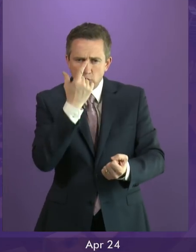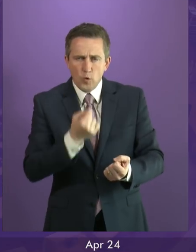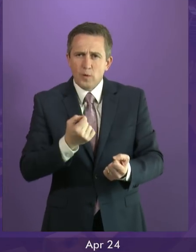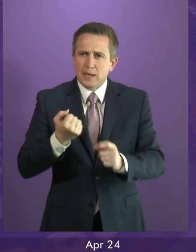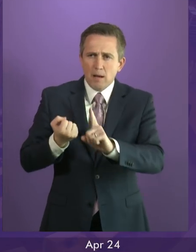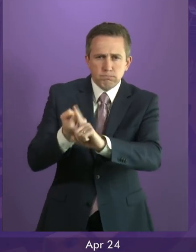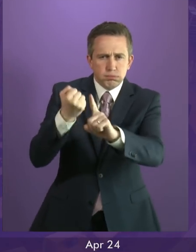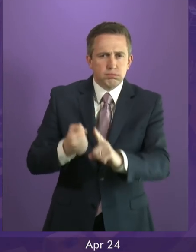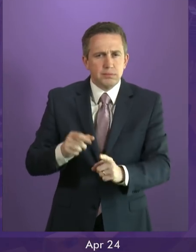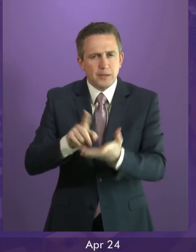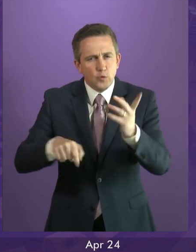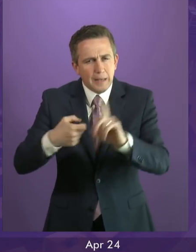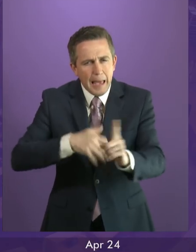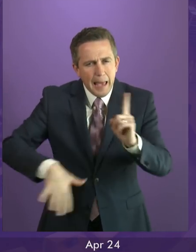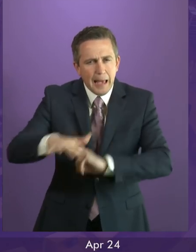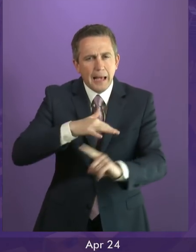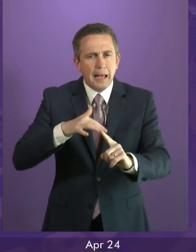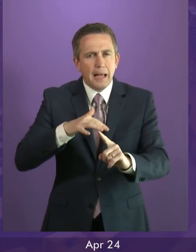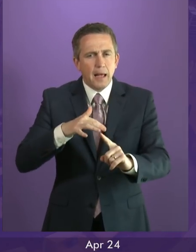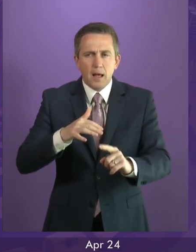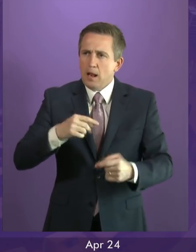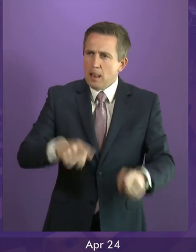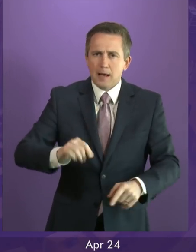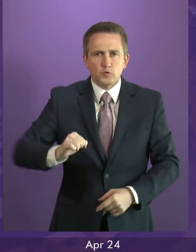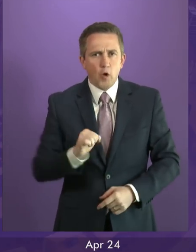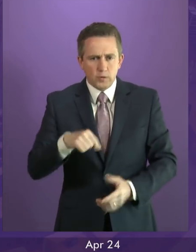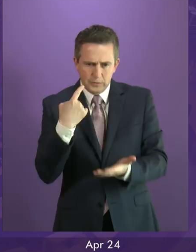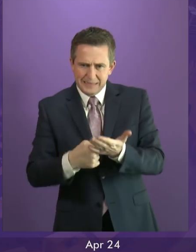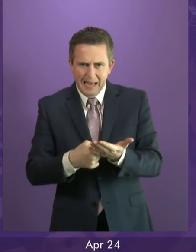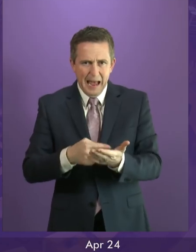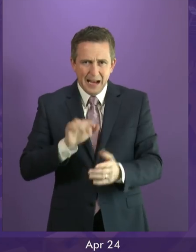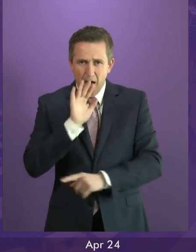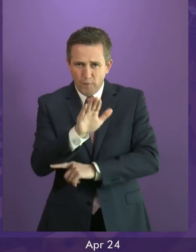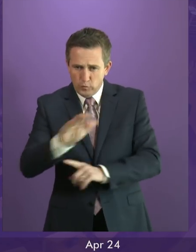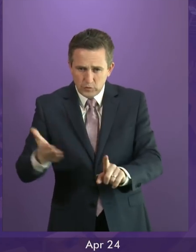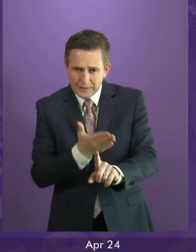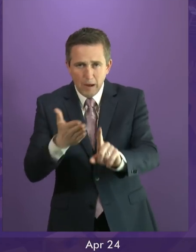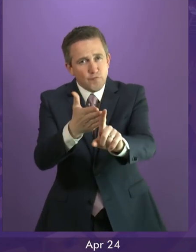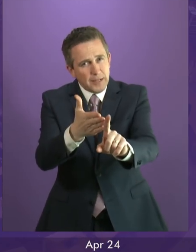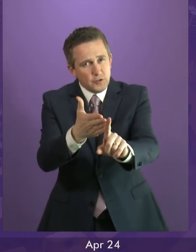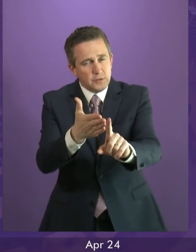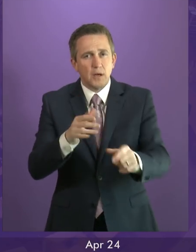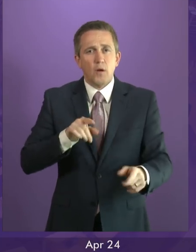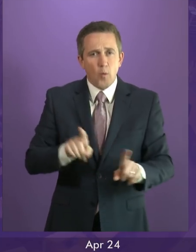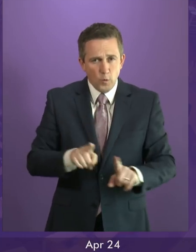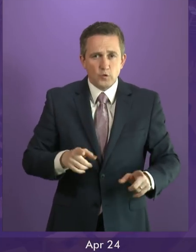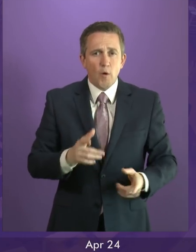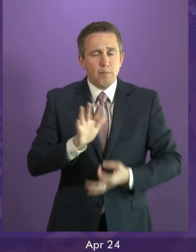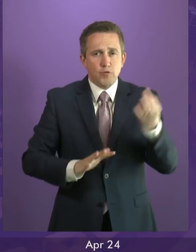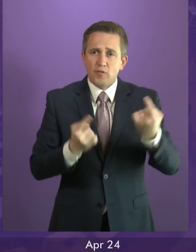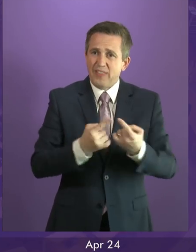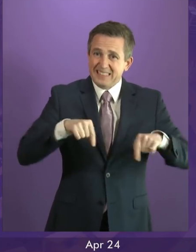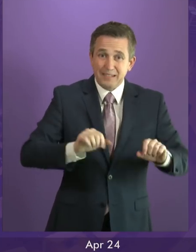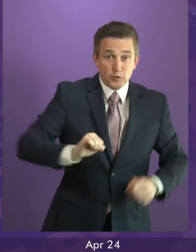voice in the UK, enable us to determine our own future and better protect our interests here at home and internationally.